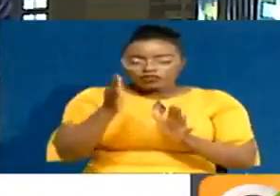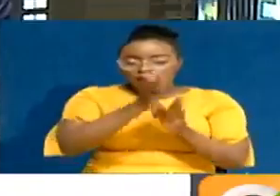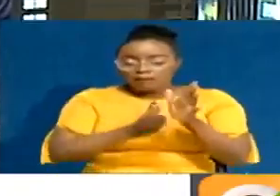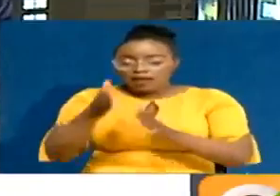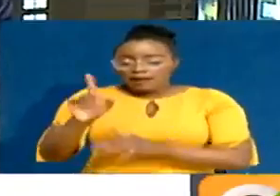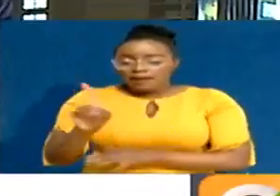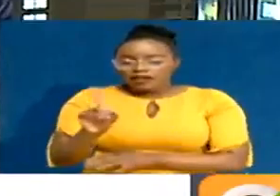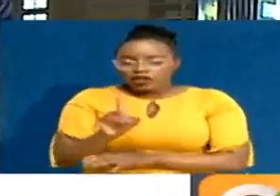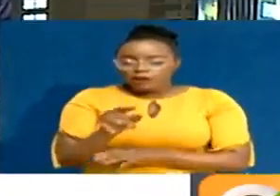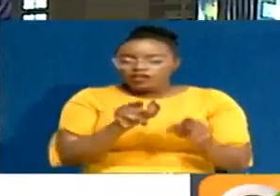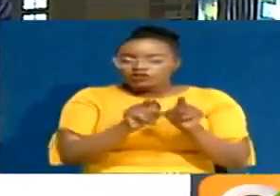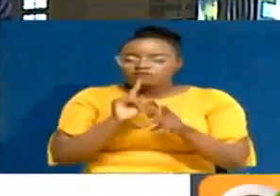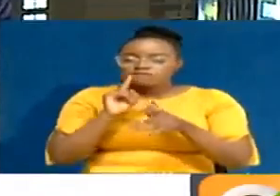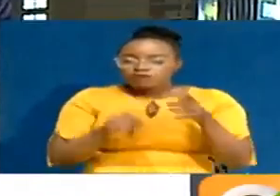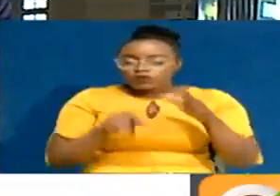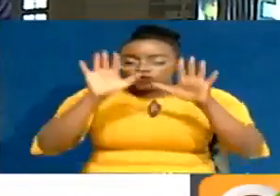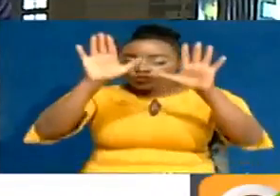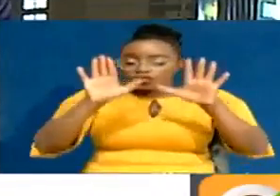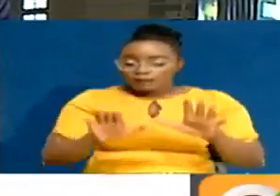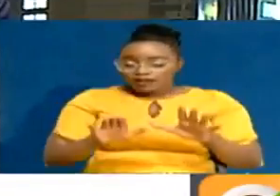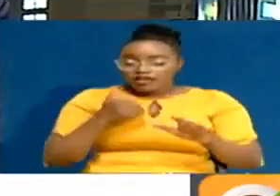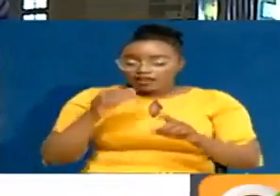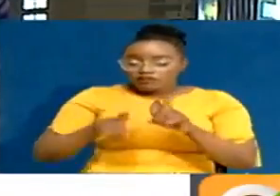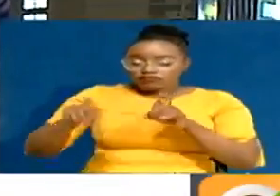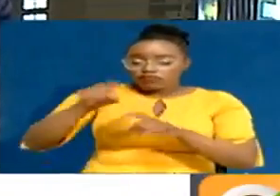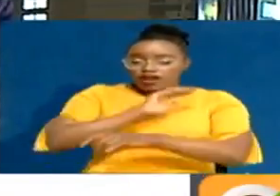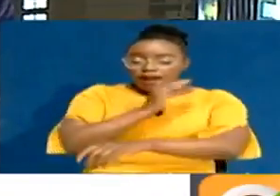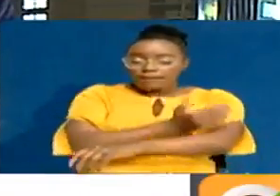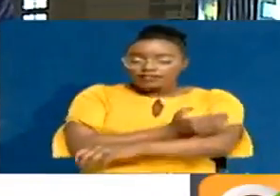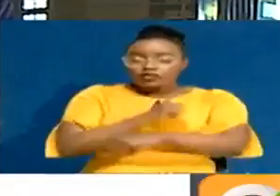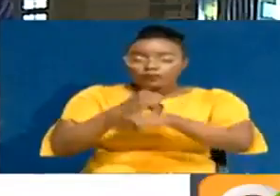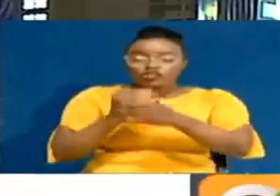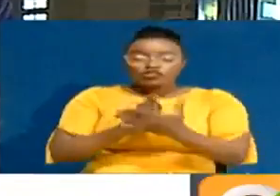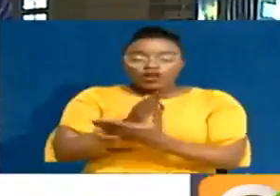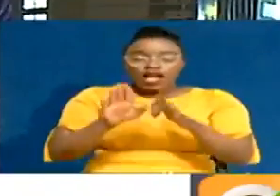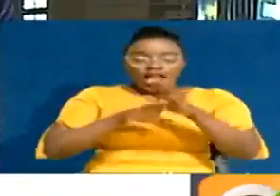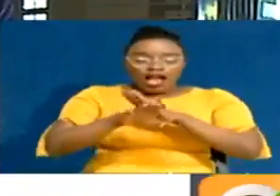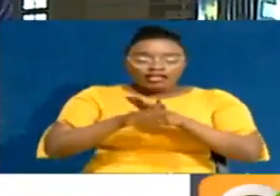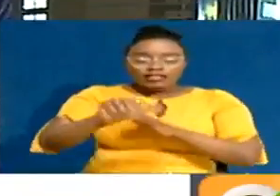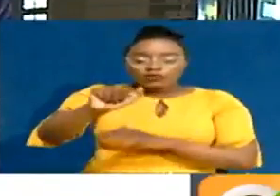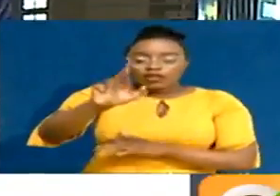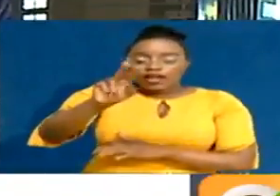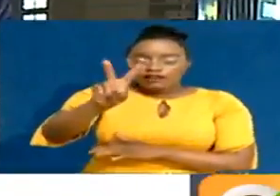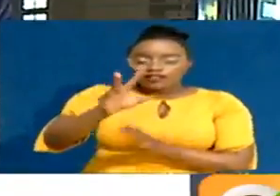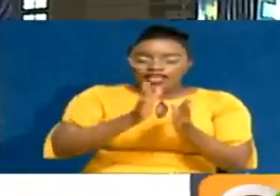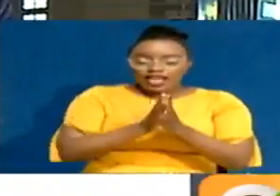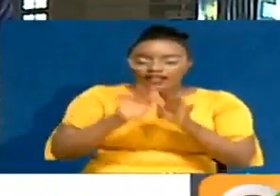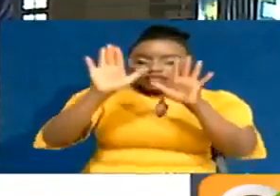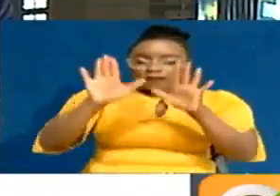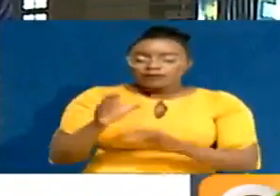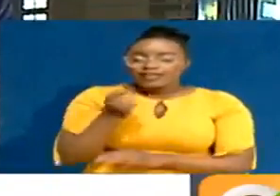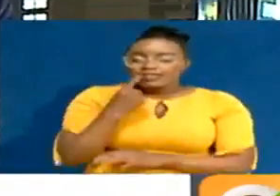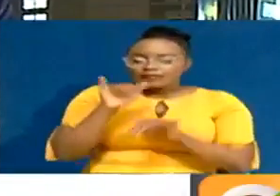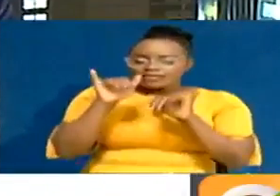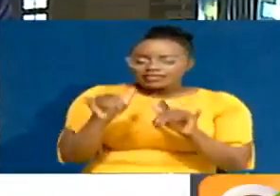in Nairobi and added that this will significantly raise capacity for ensuring that access to ARVs and relevant treatment